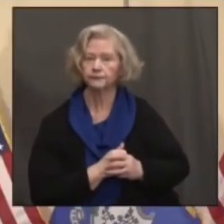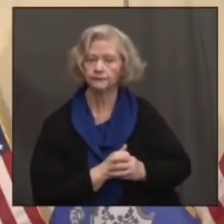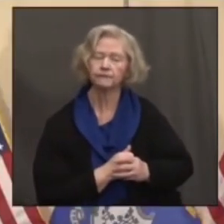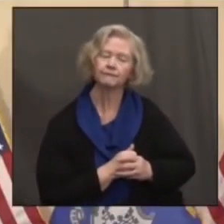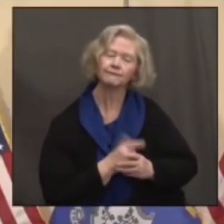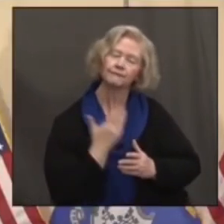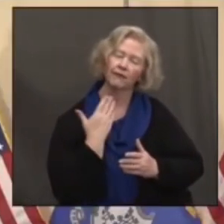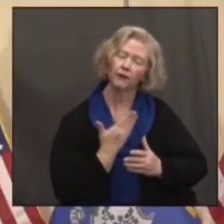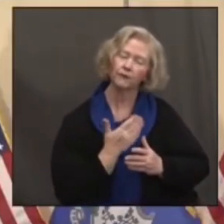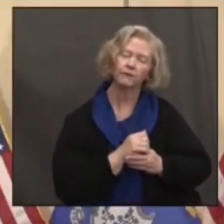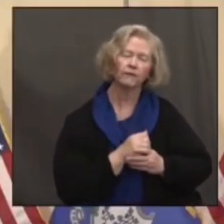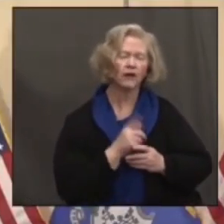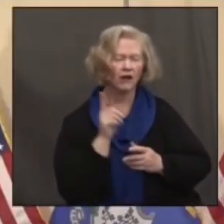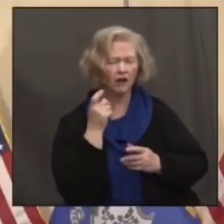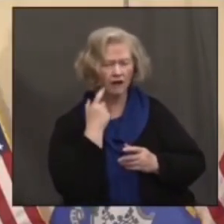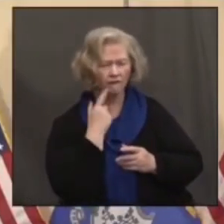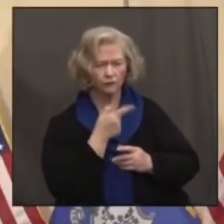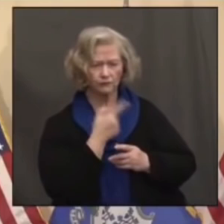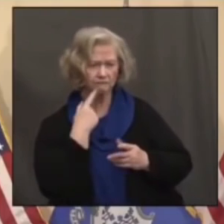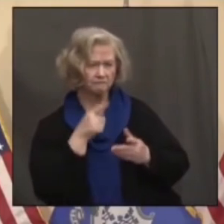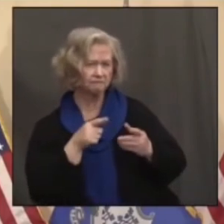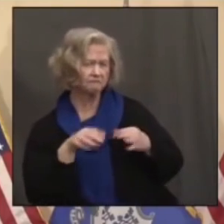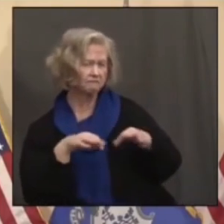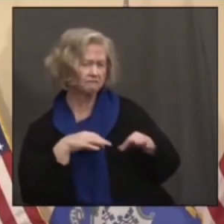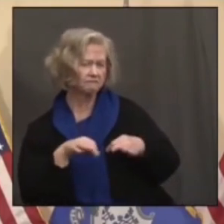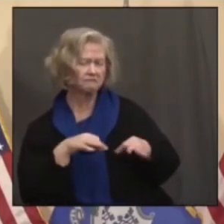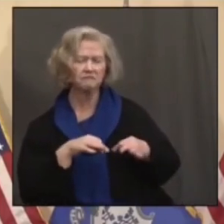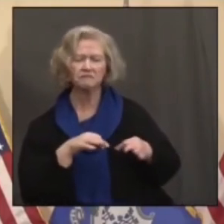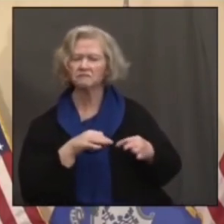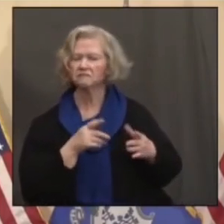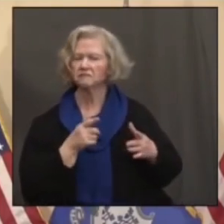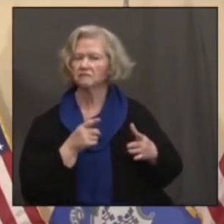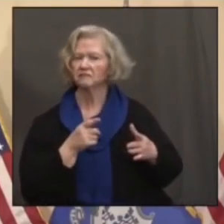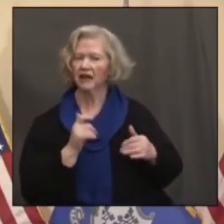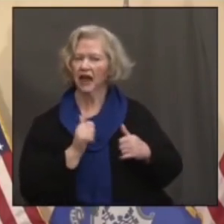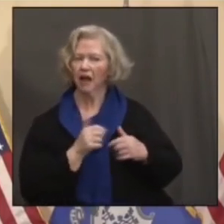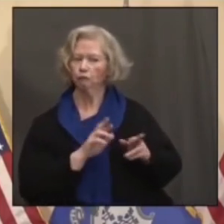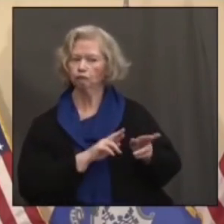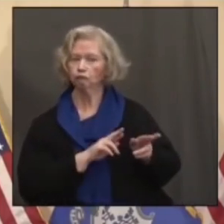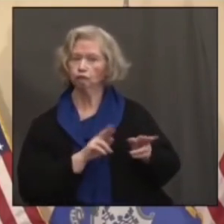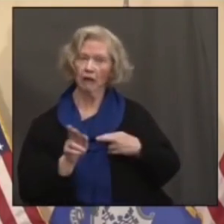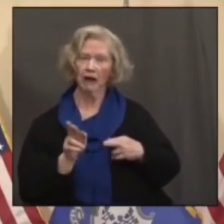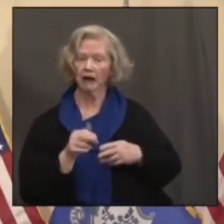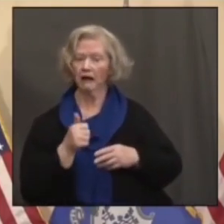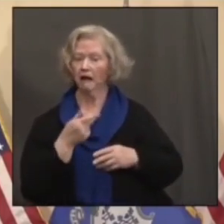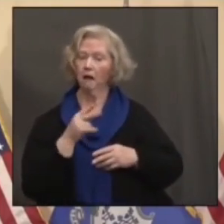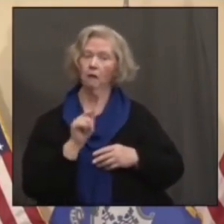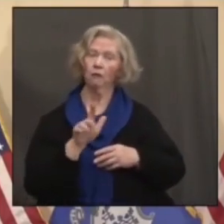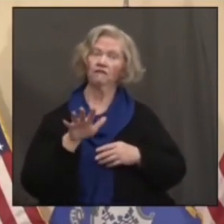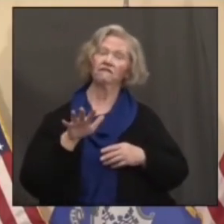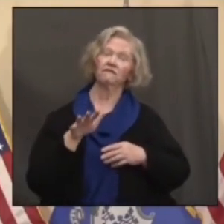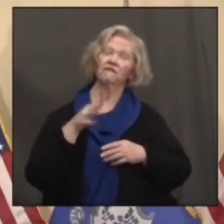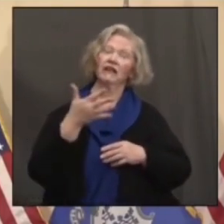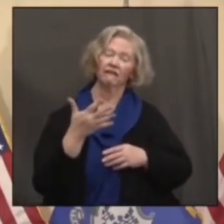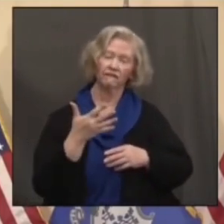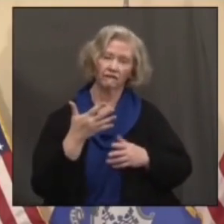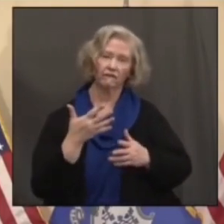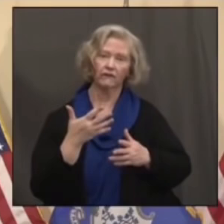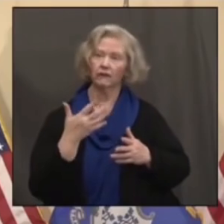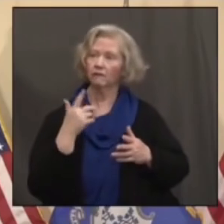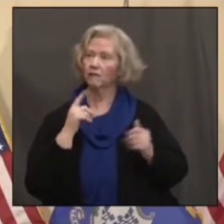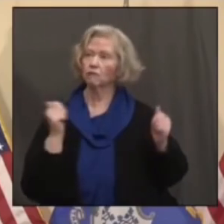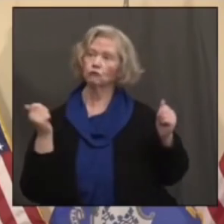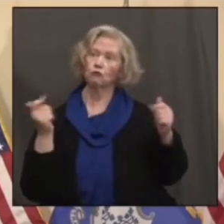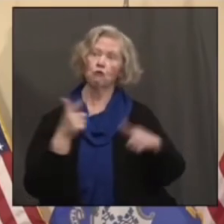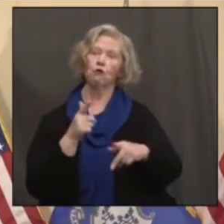Thank you. And then governor, could you talk about the preparations being made to be ready for the big day, April 5th, when everyone over the age of